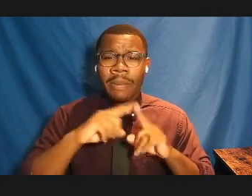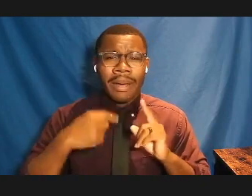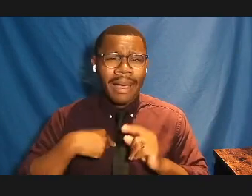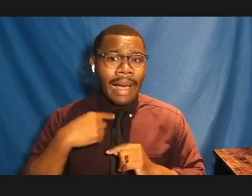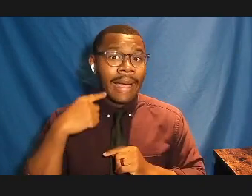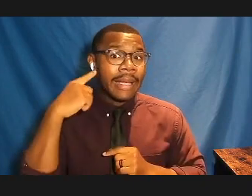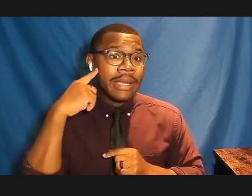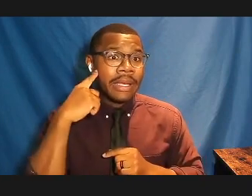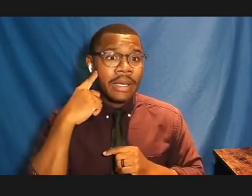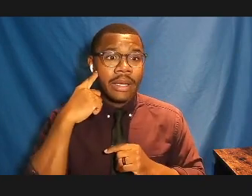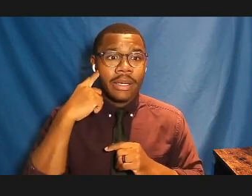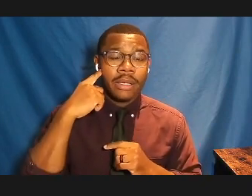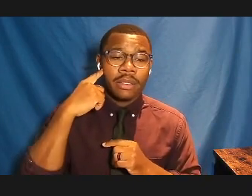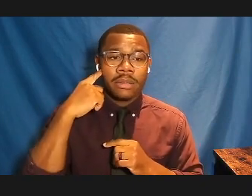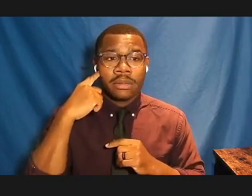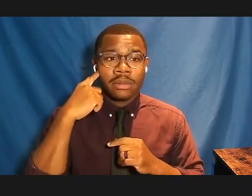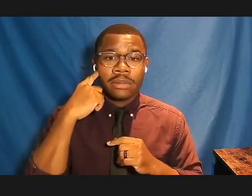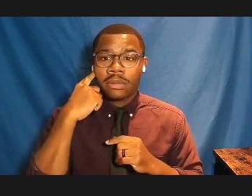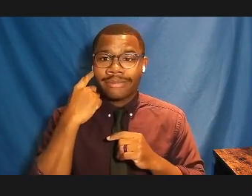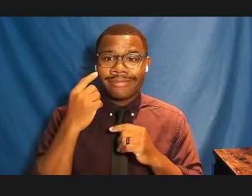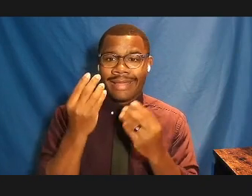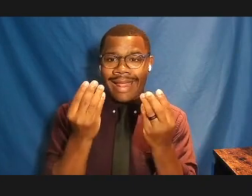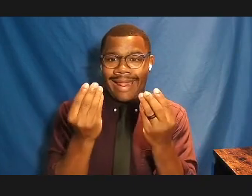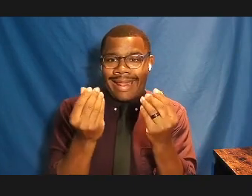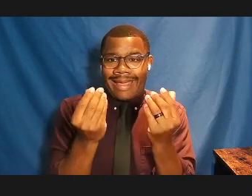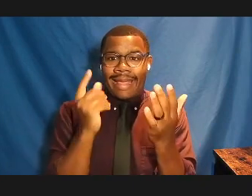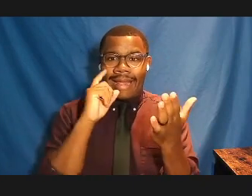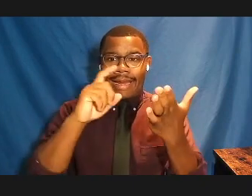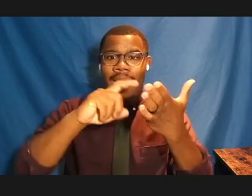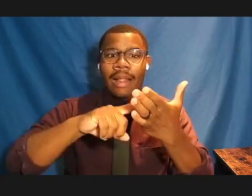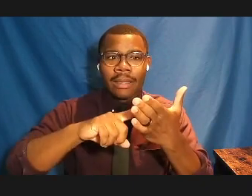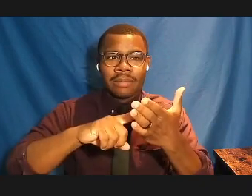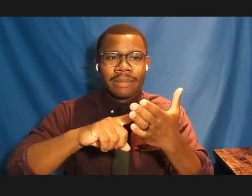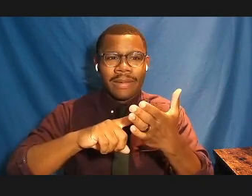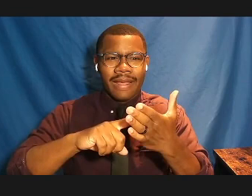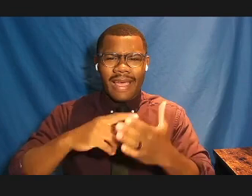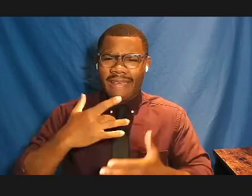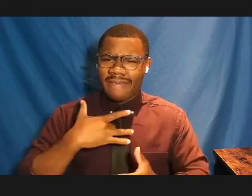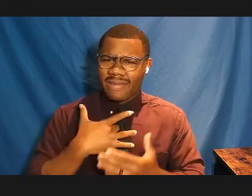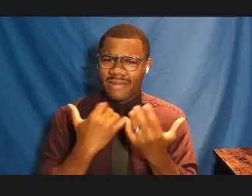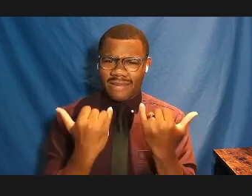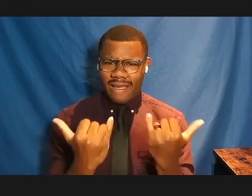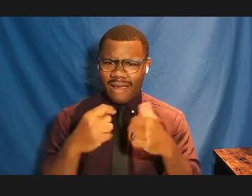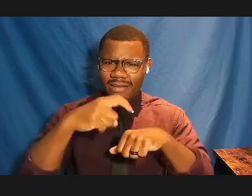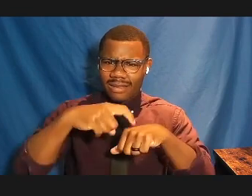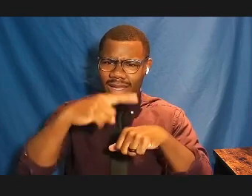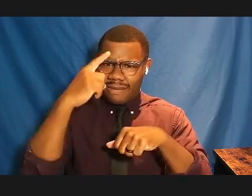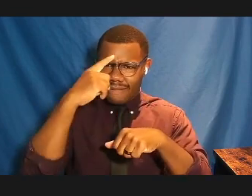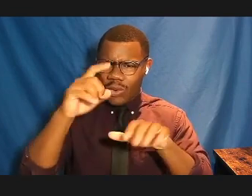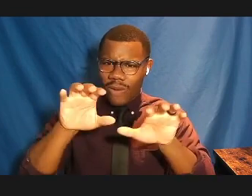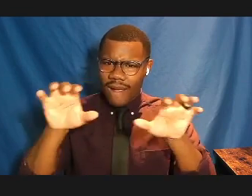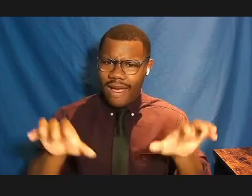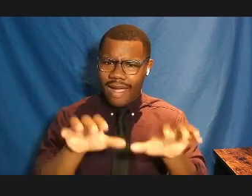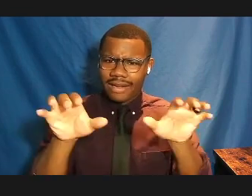I guess, four years, this land acknowledgement, I say, well, isn't it time to be active, and not just gestural,